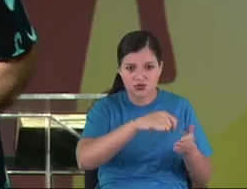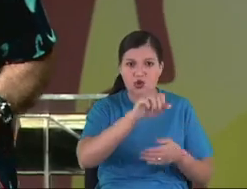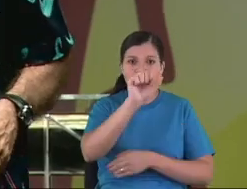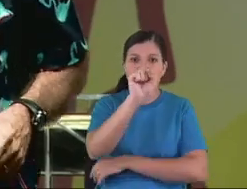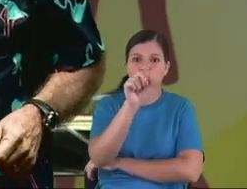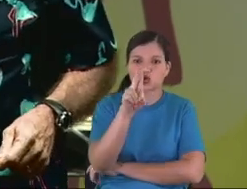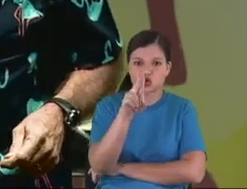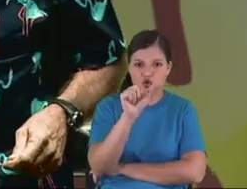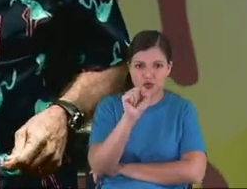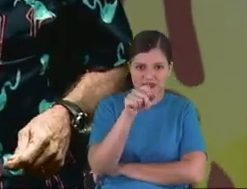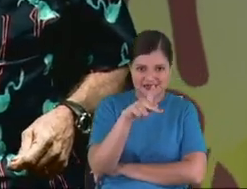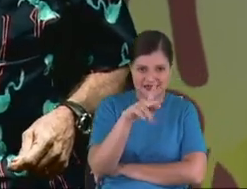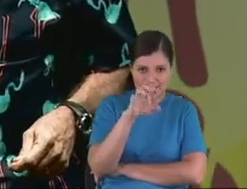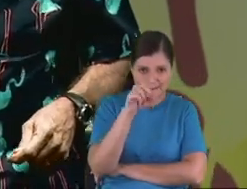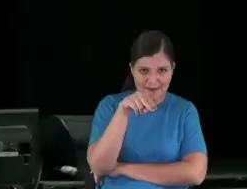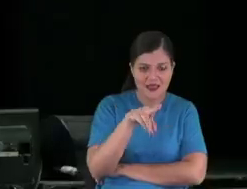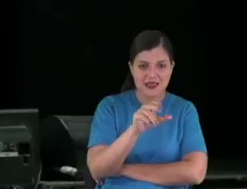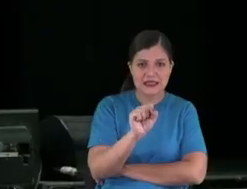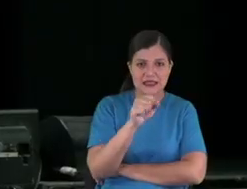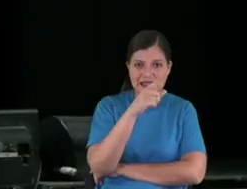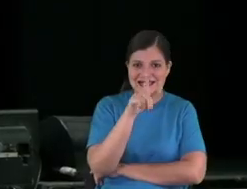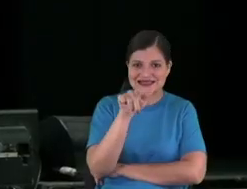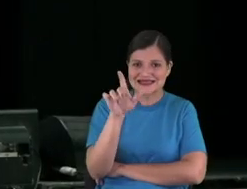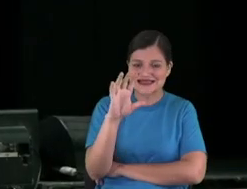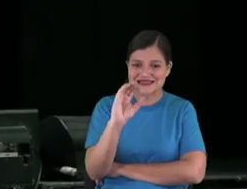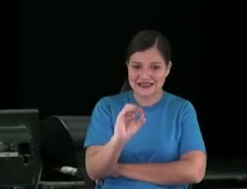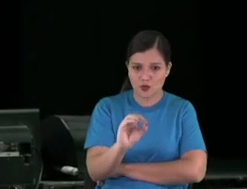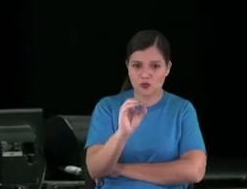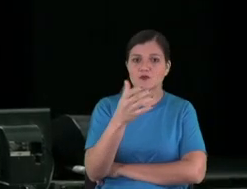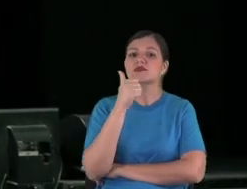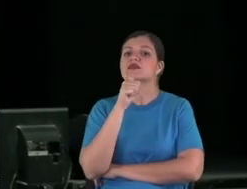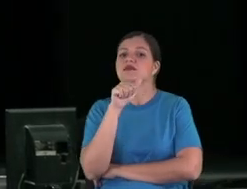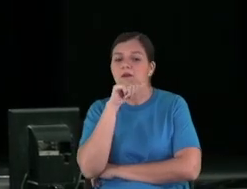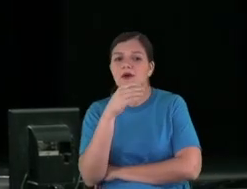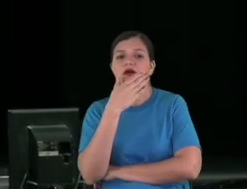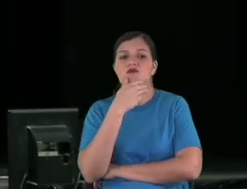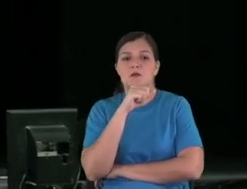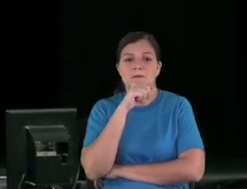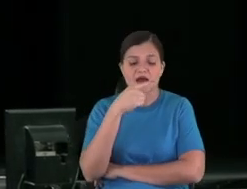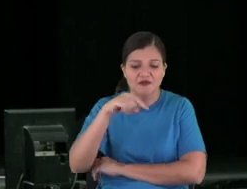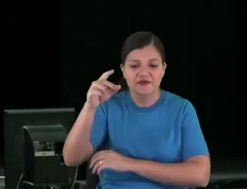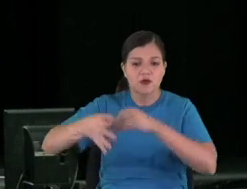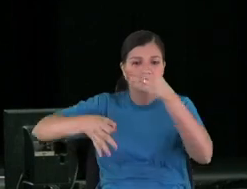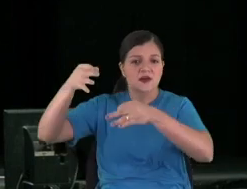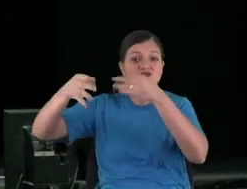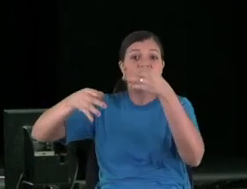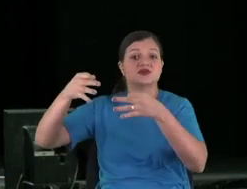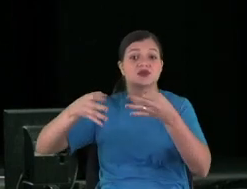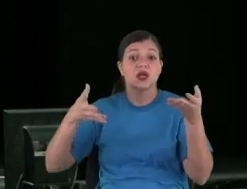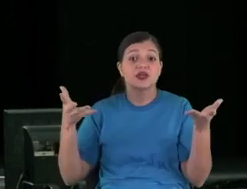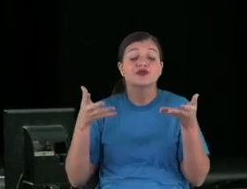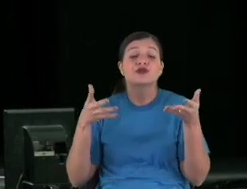got a suspension and the parents just took the process.